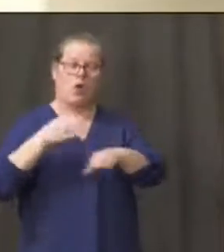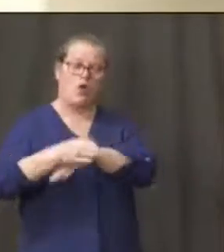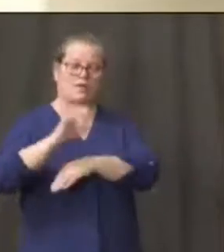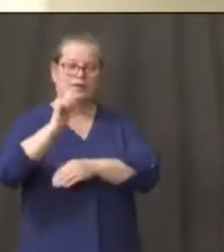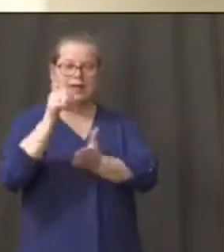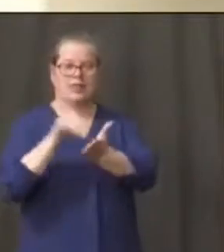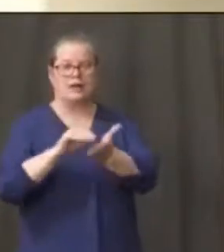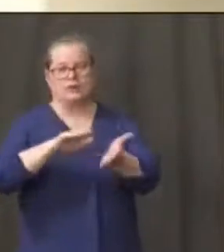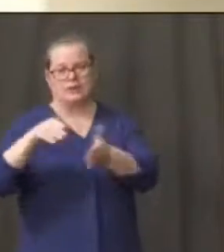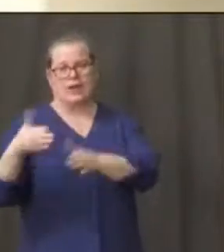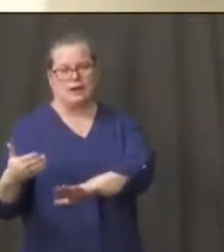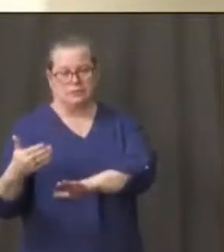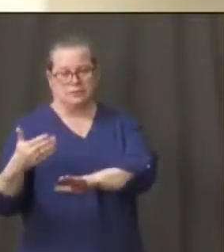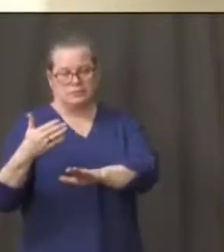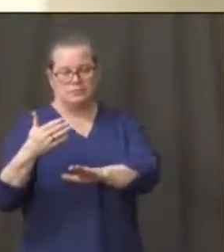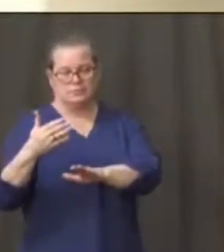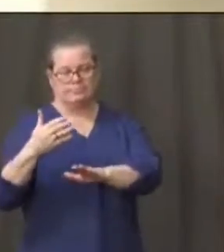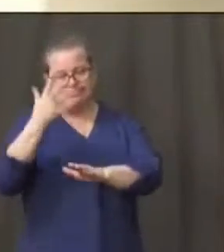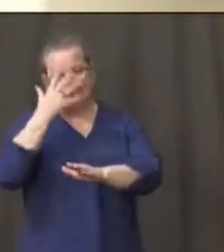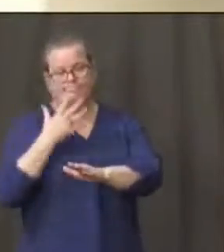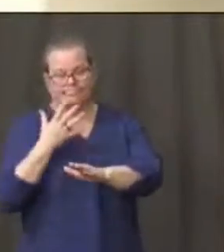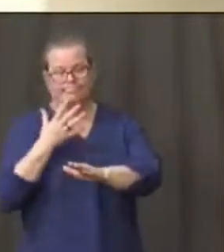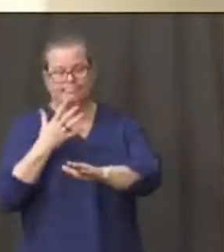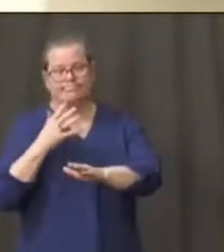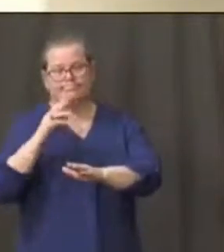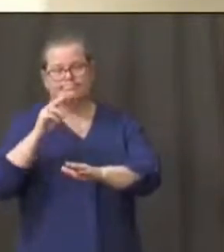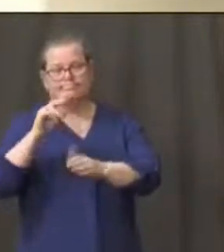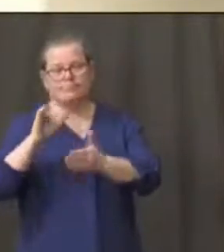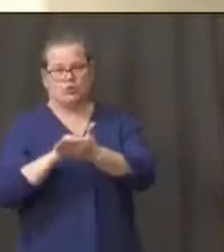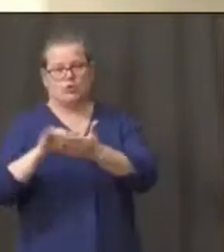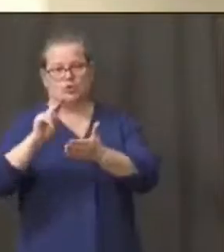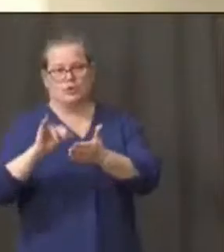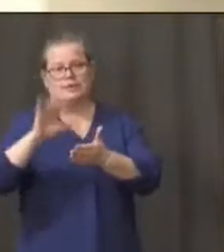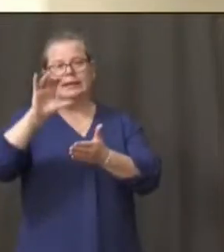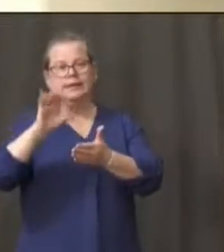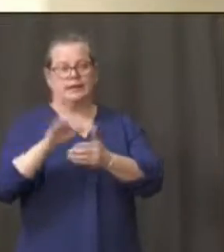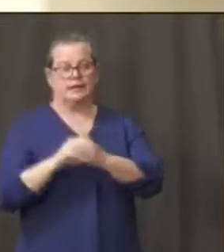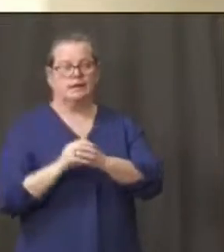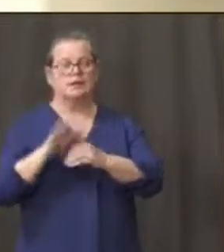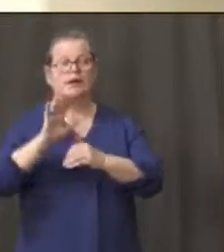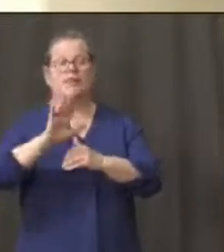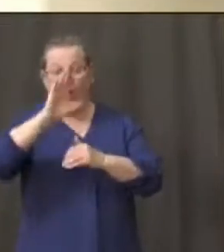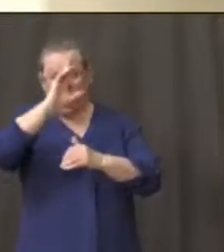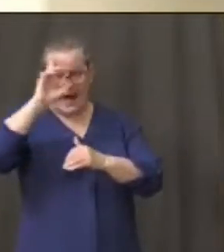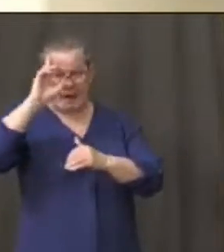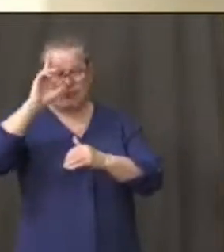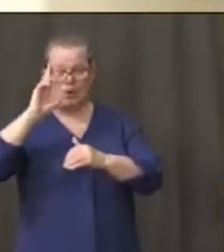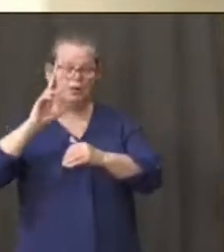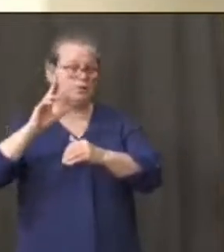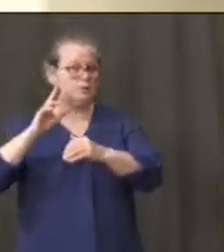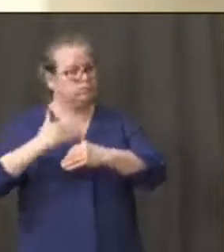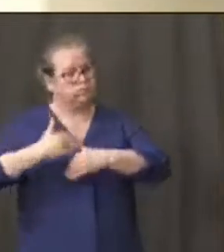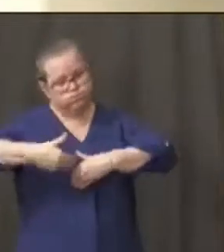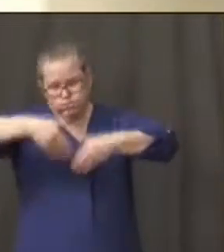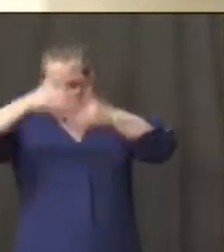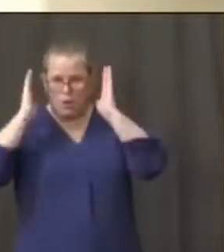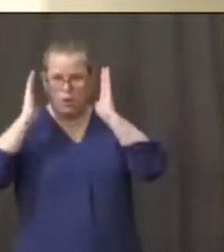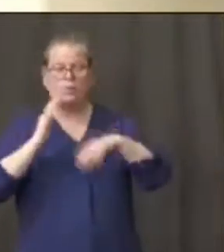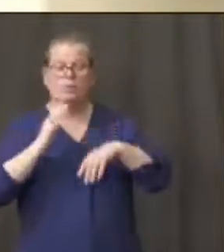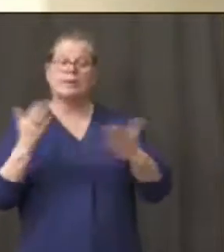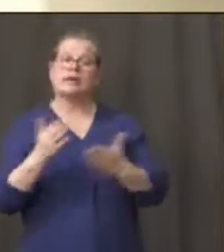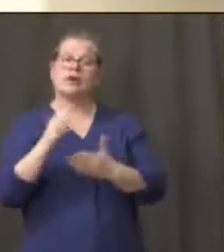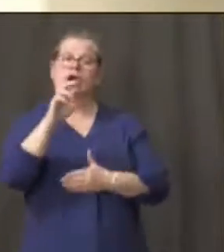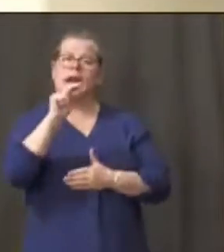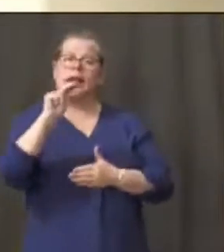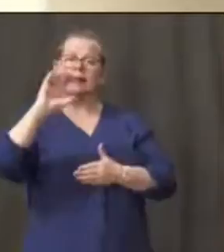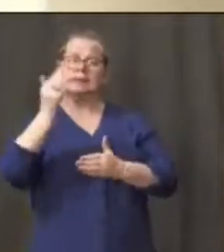overwhelming overwhelmed hospitals your hospital capacity has been going quite well by your judgment as of yesterday you